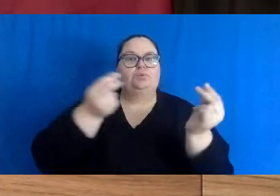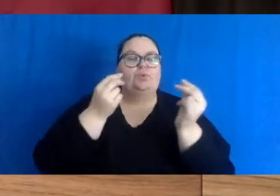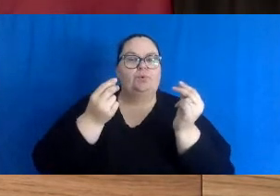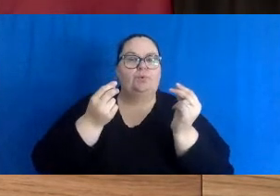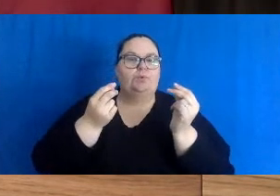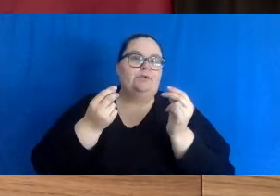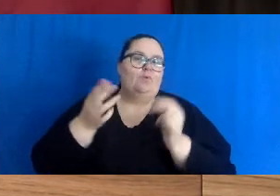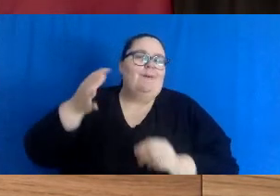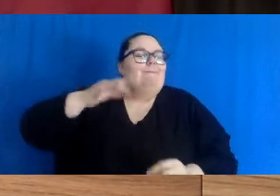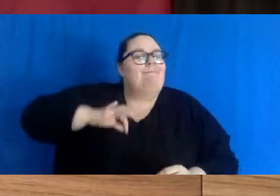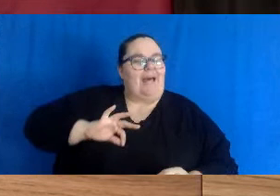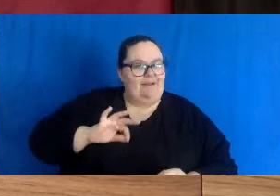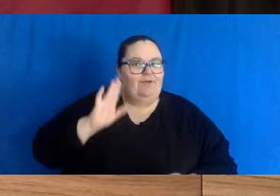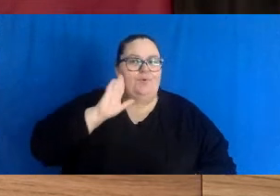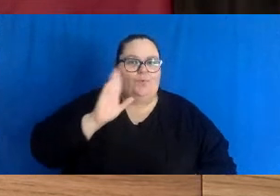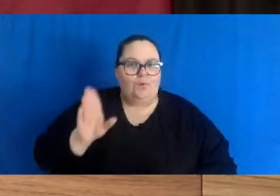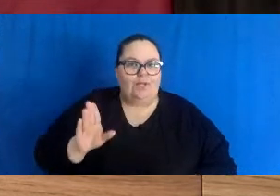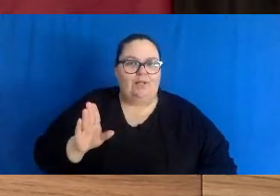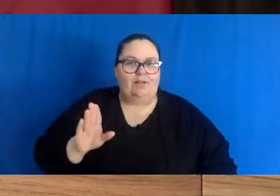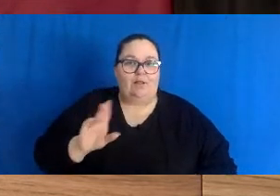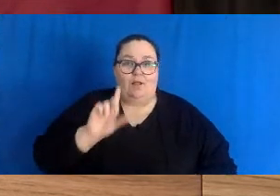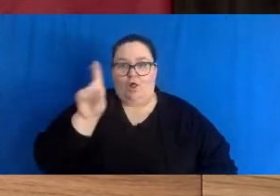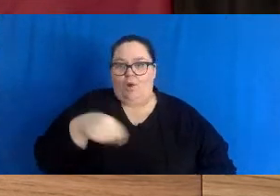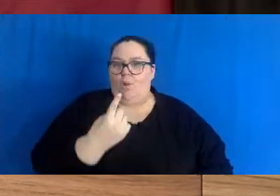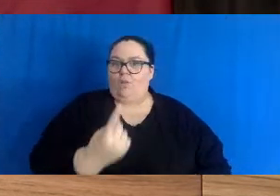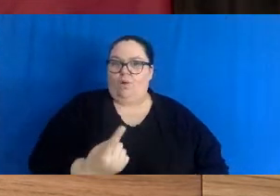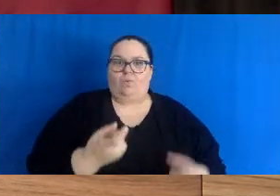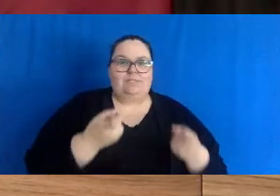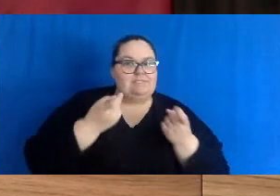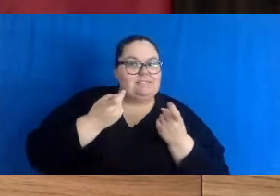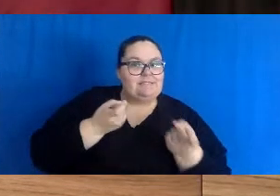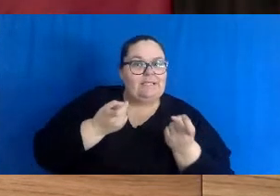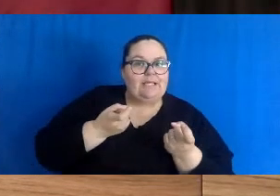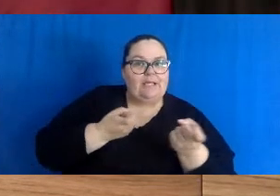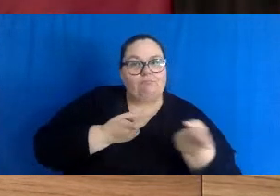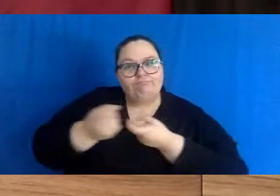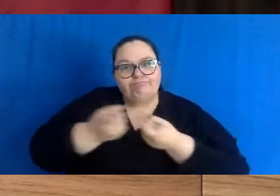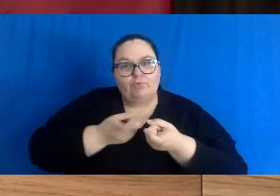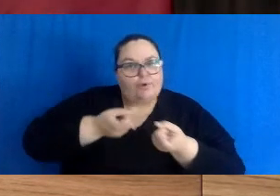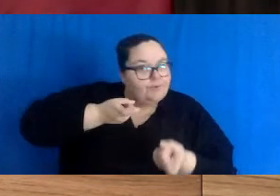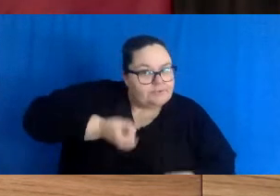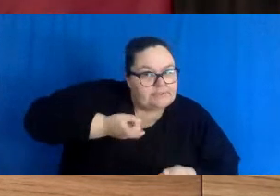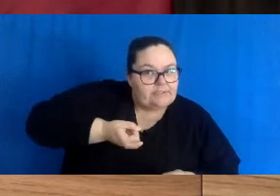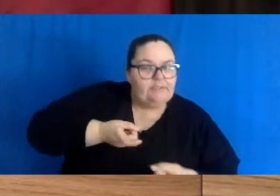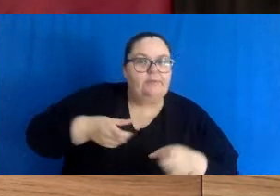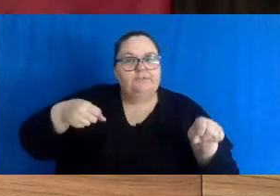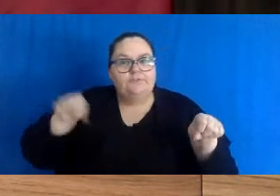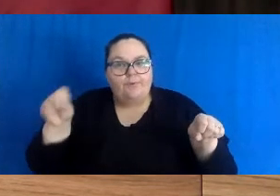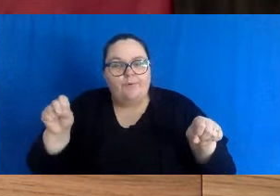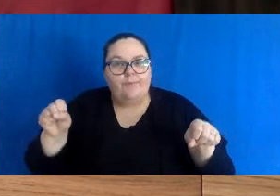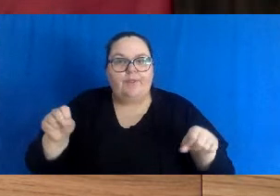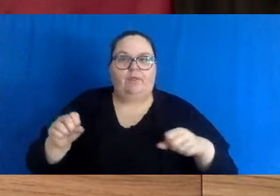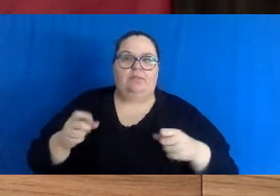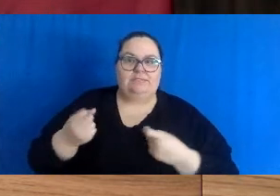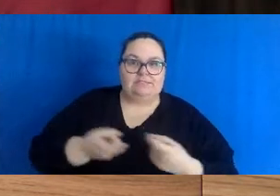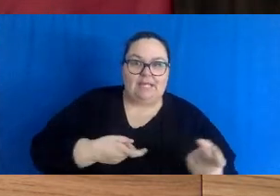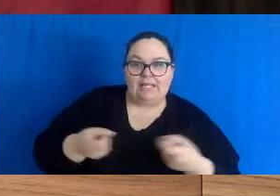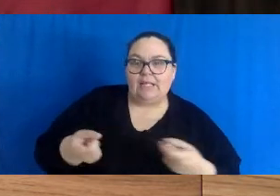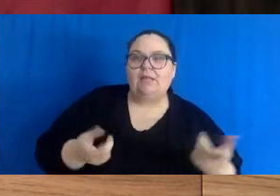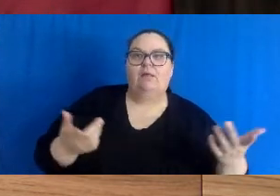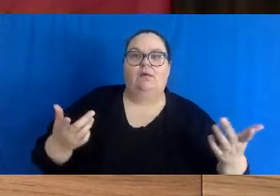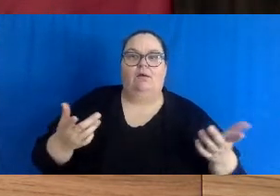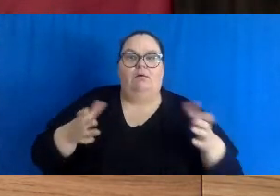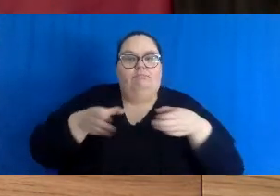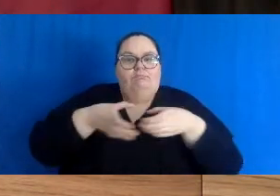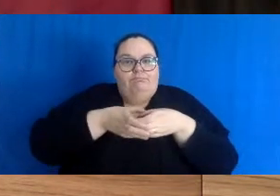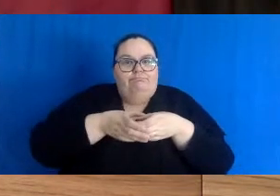you know, these are singular activities that you can do by yourself outdoors, or if you are doing it with people in your bubble,